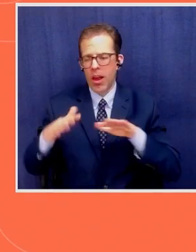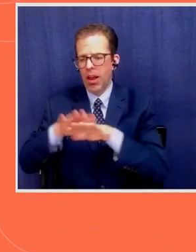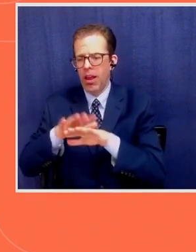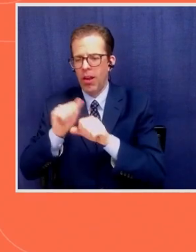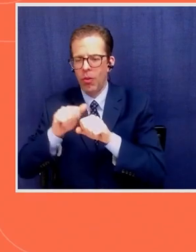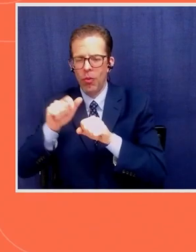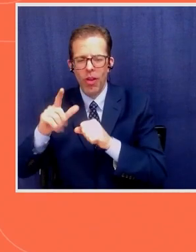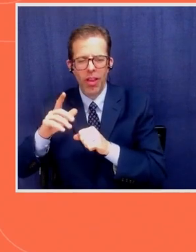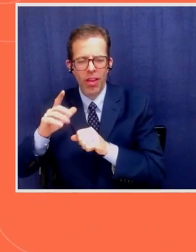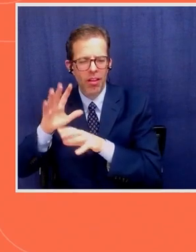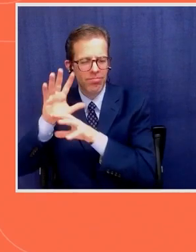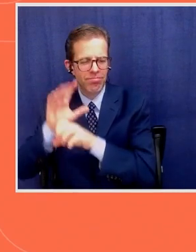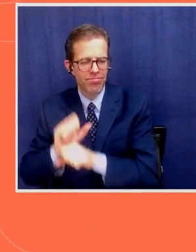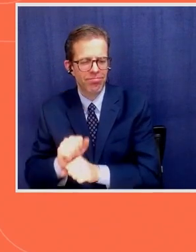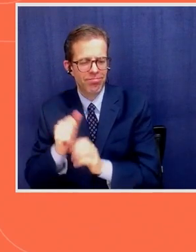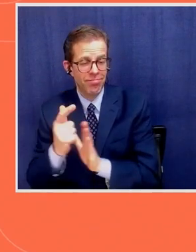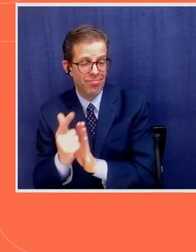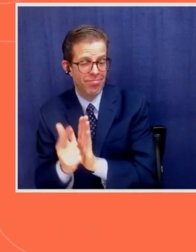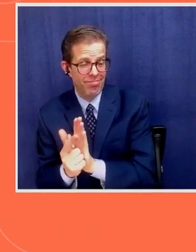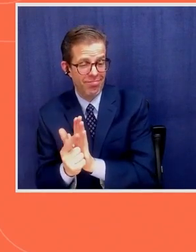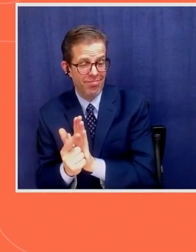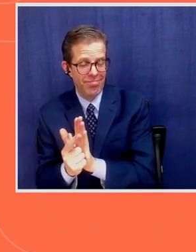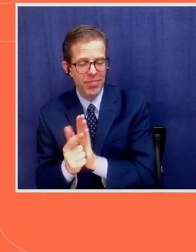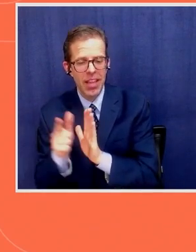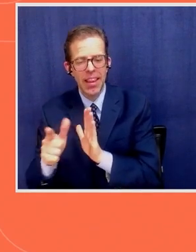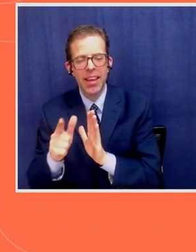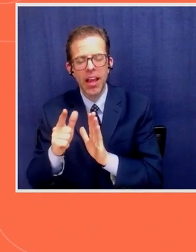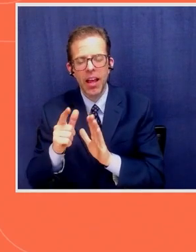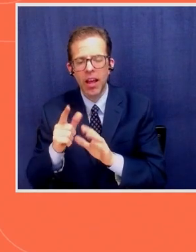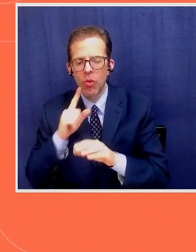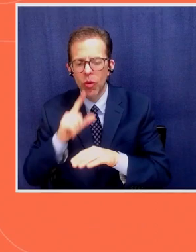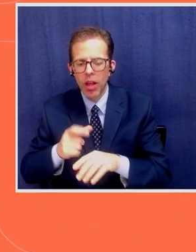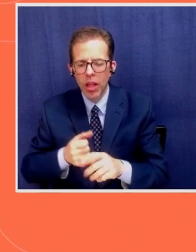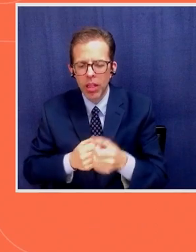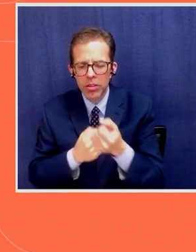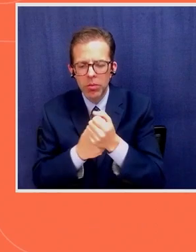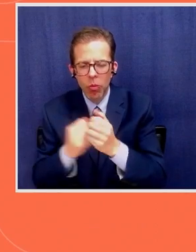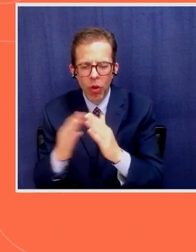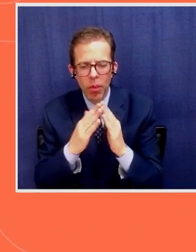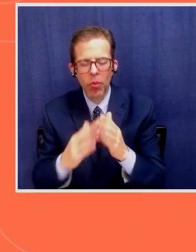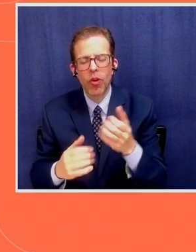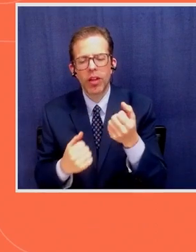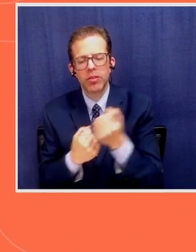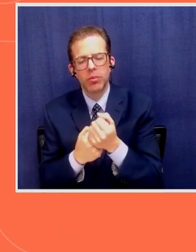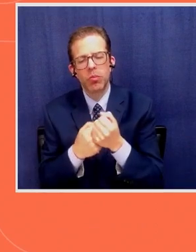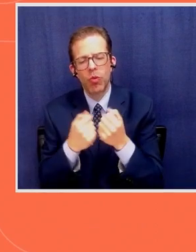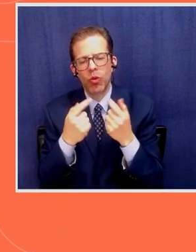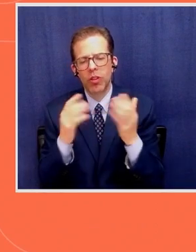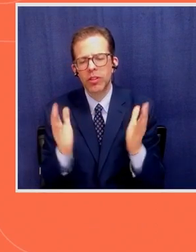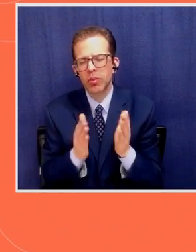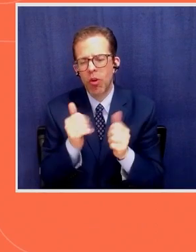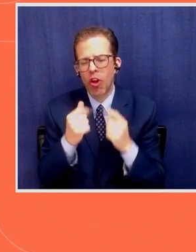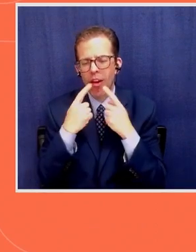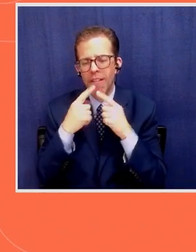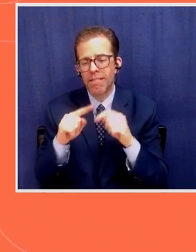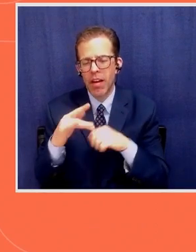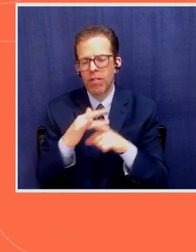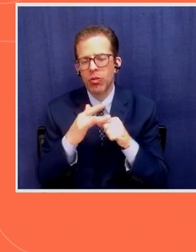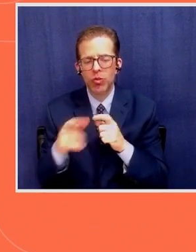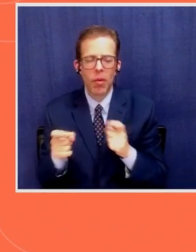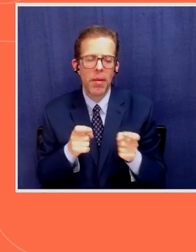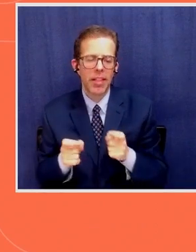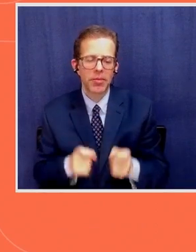improves community and also will support more effective natural resources management. Thank you.